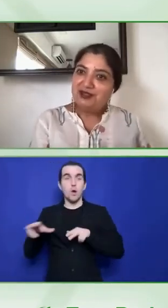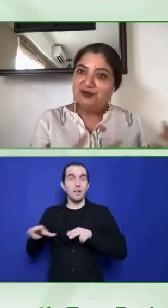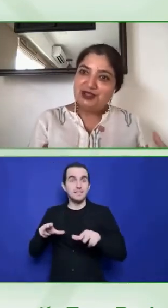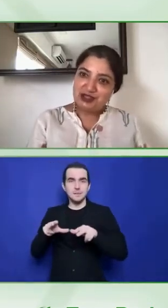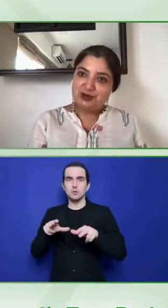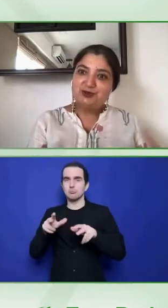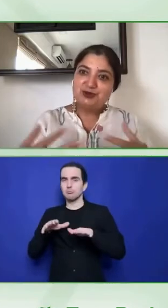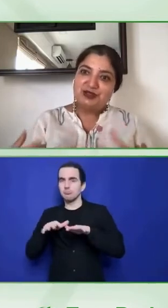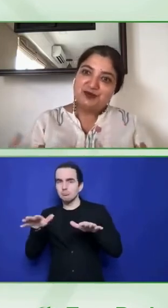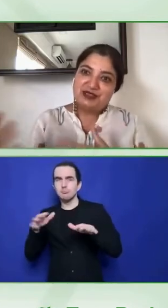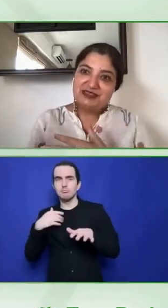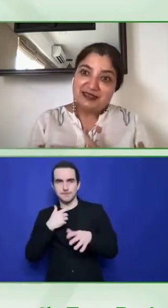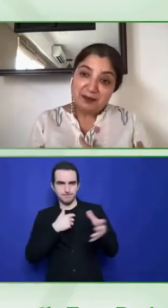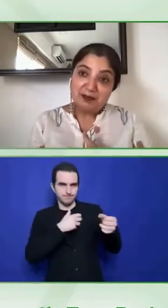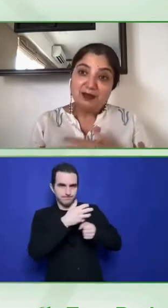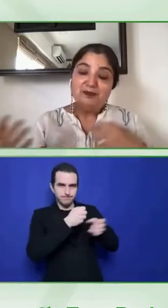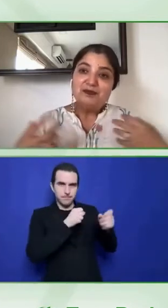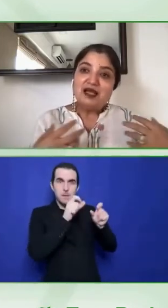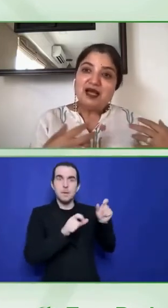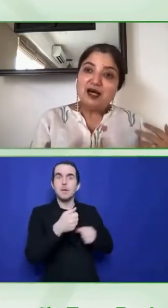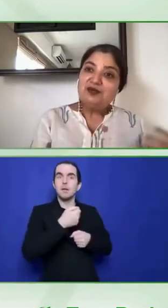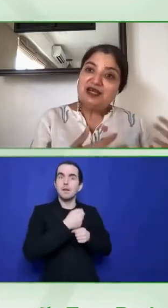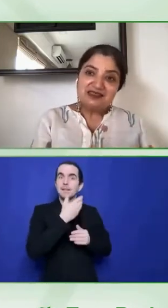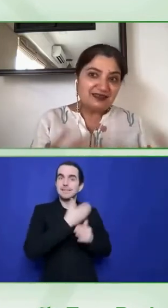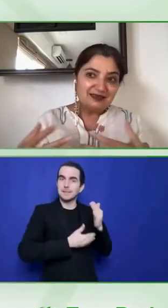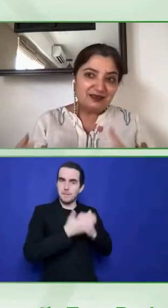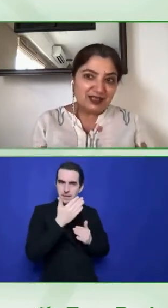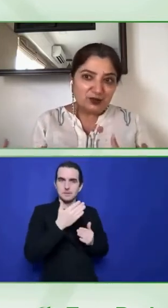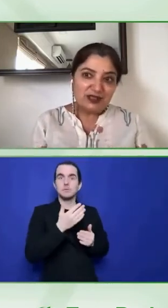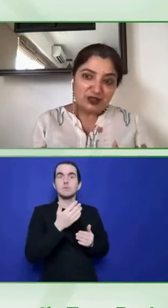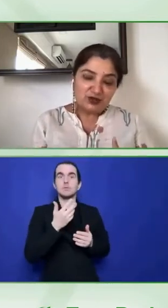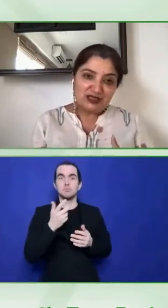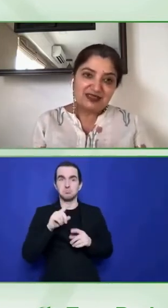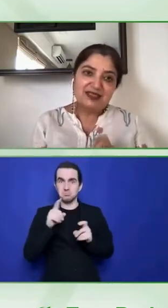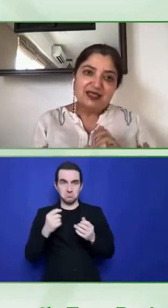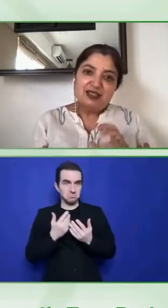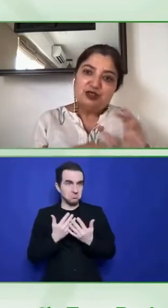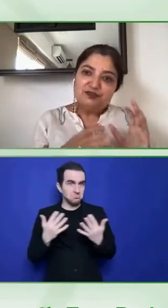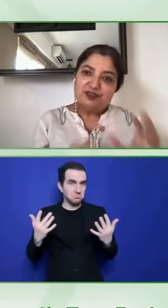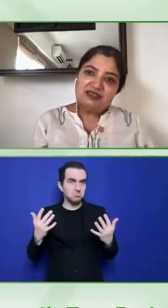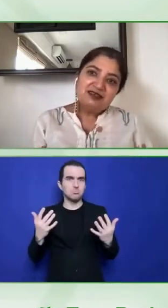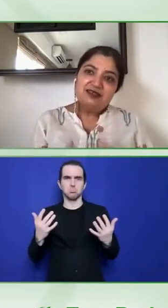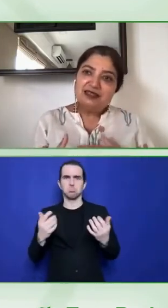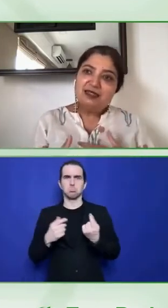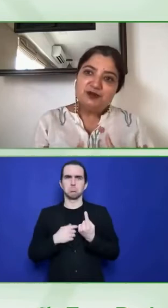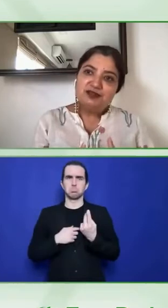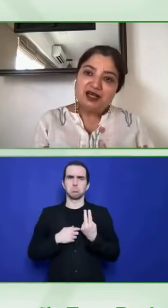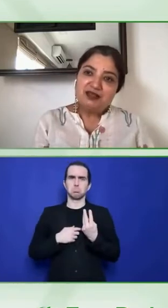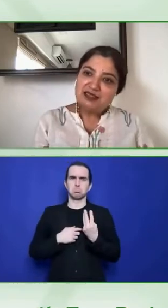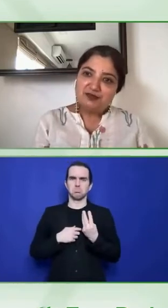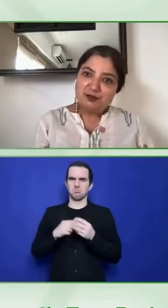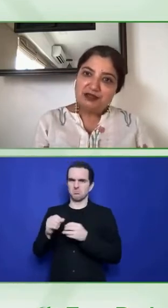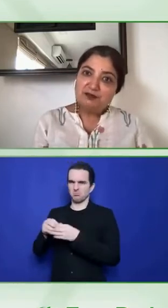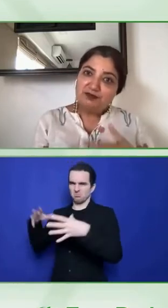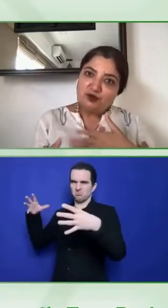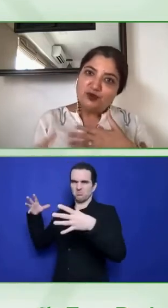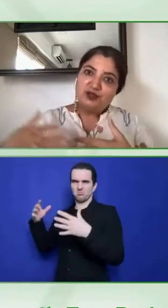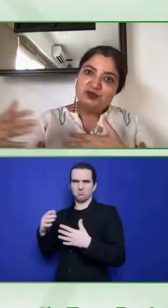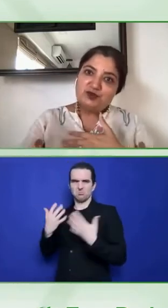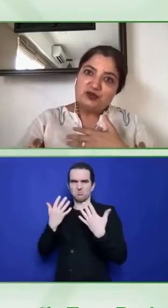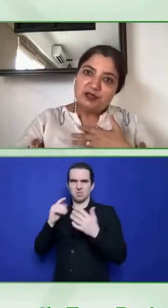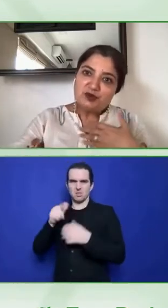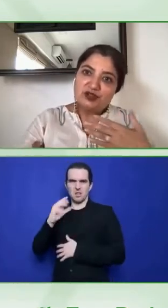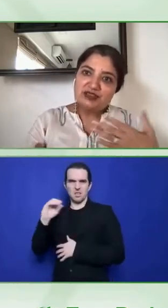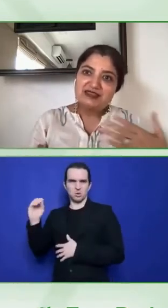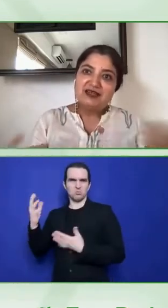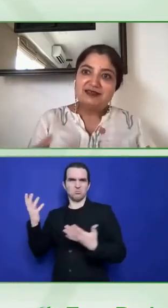wrong? What can we do to increase that number? Are we asking the right questions? So the first thing that I would ask everybody before